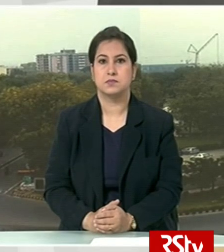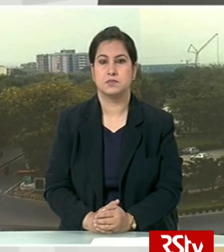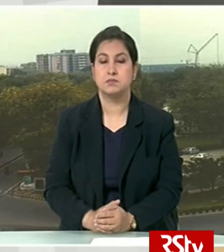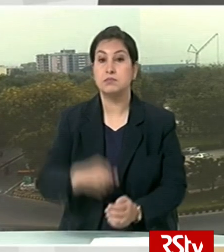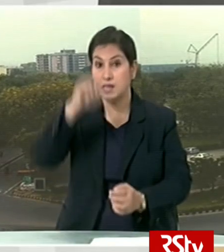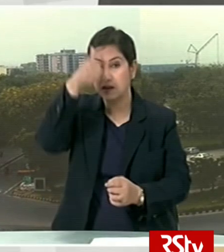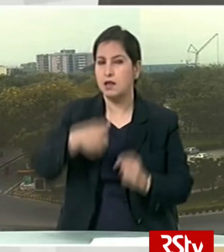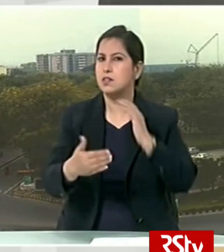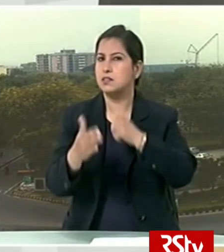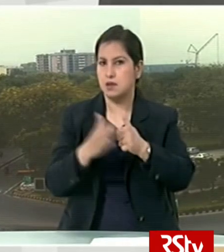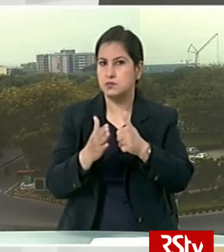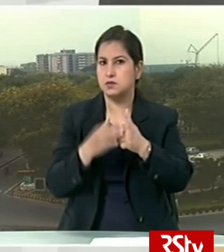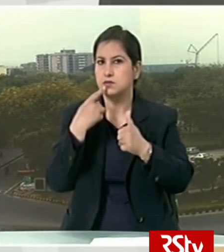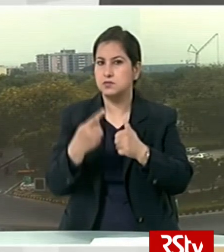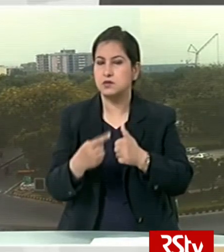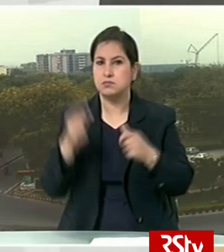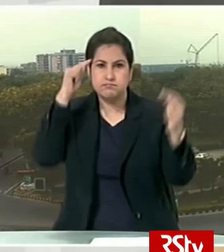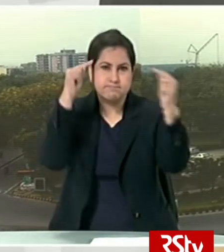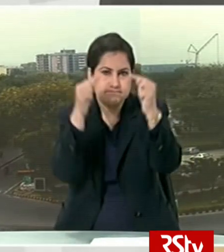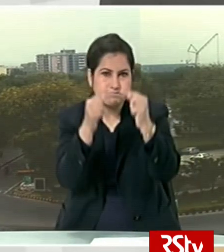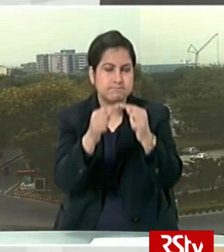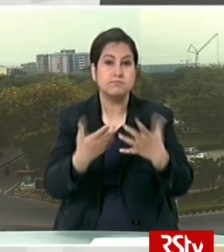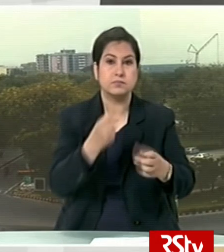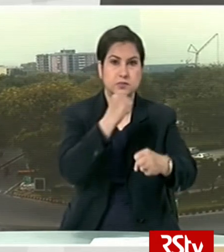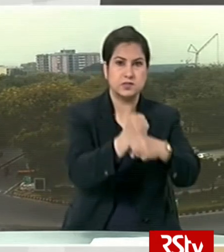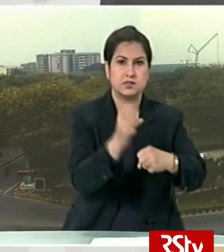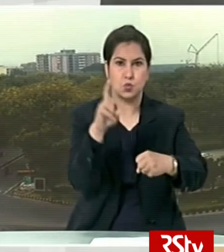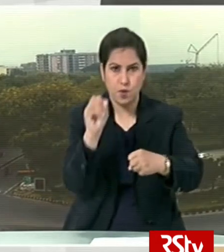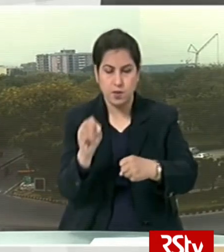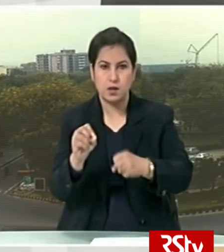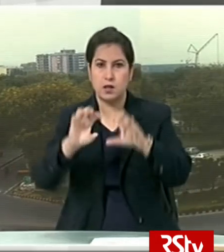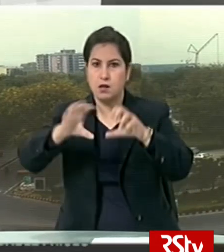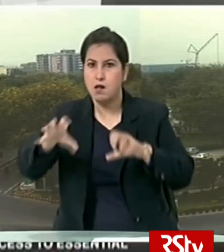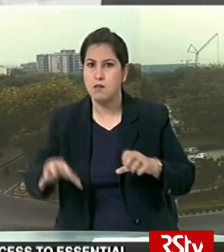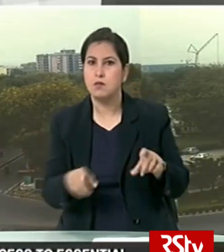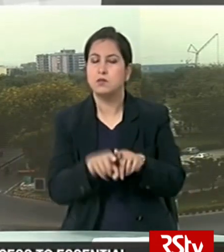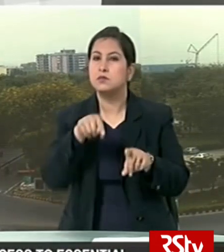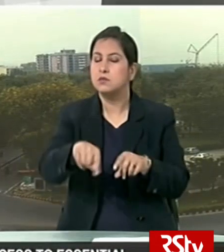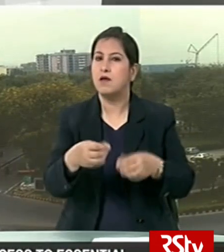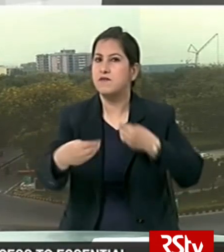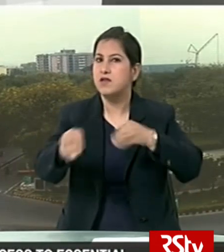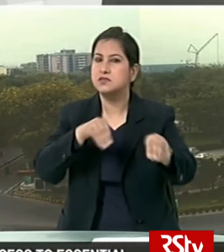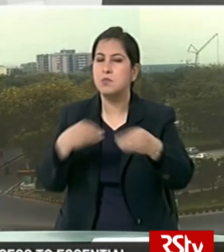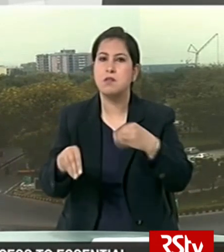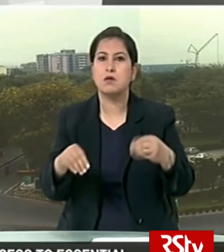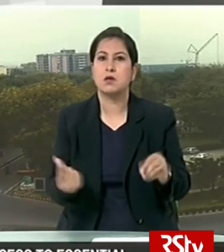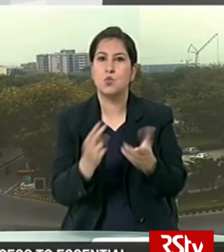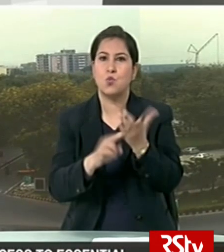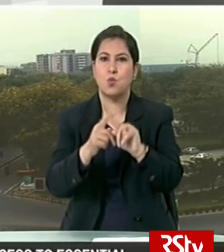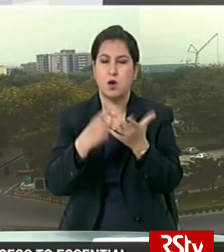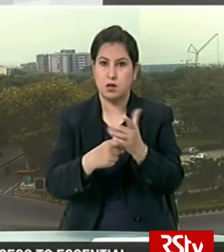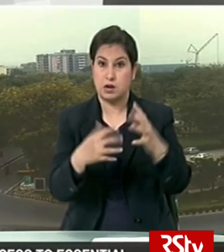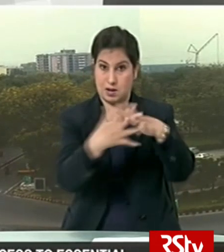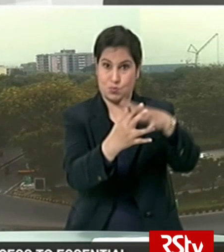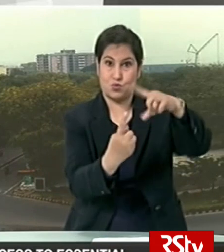India on Thursday called for an agreement between G20 nations to enable the use of flexibilities under